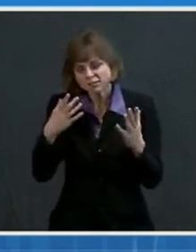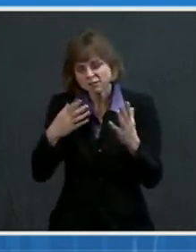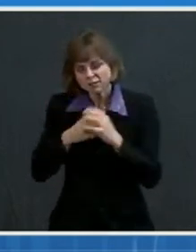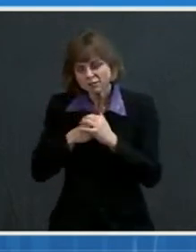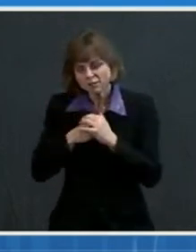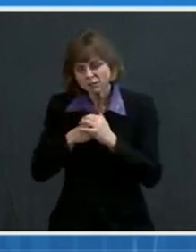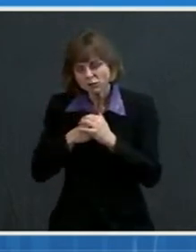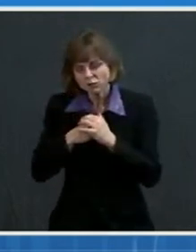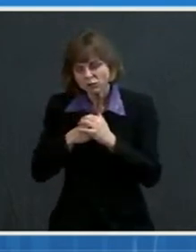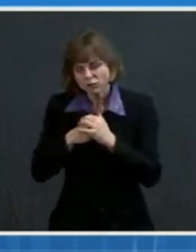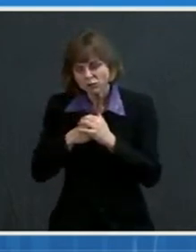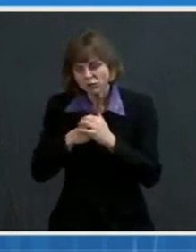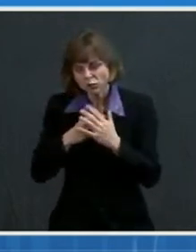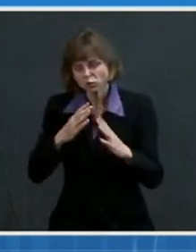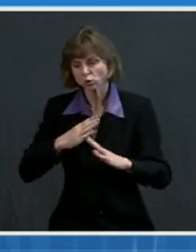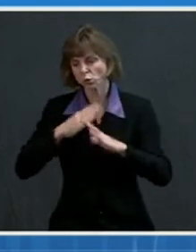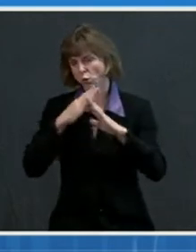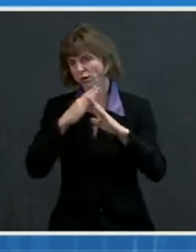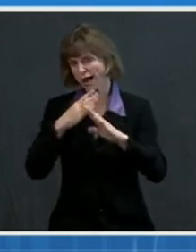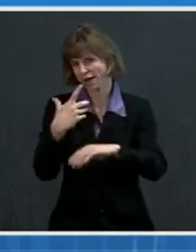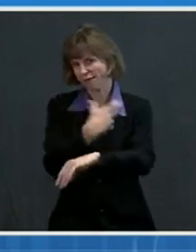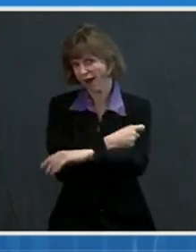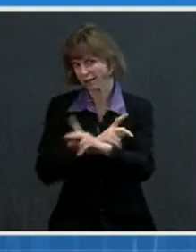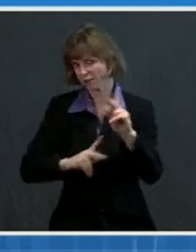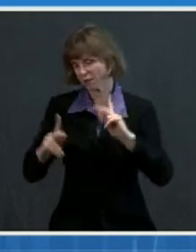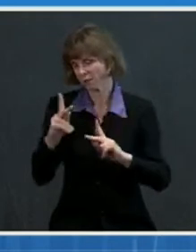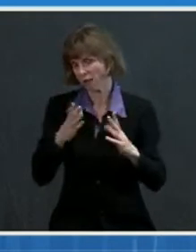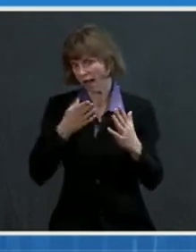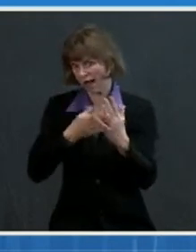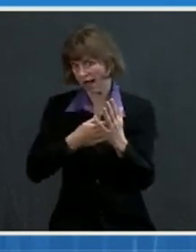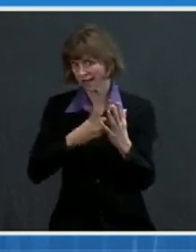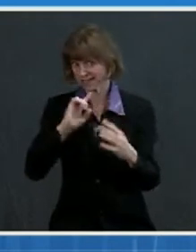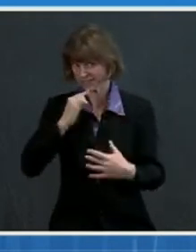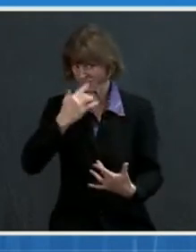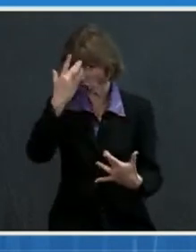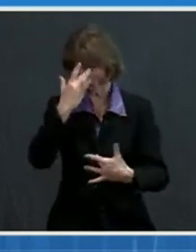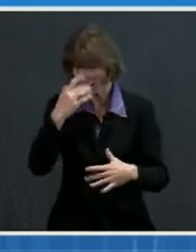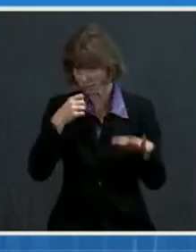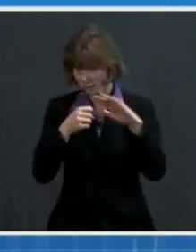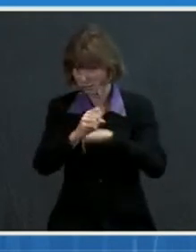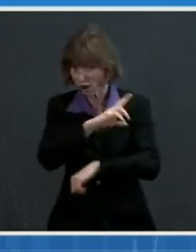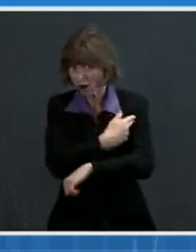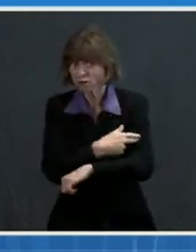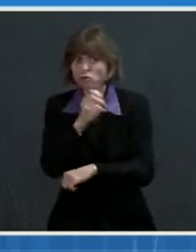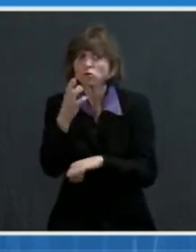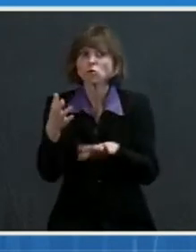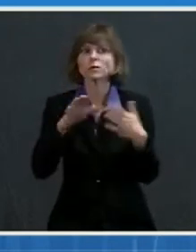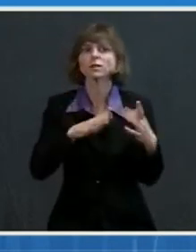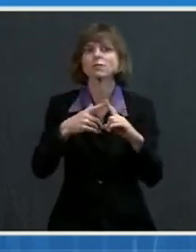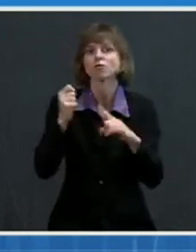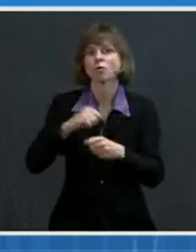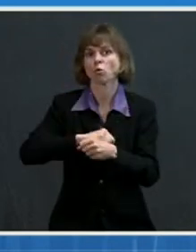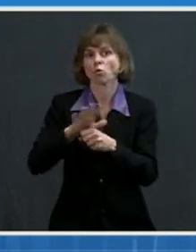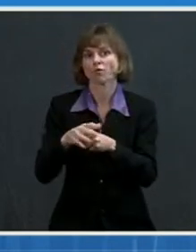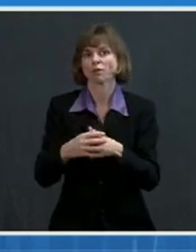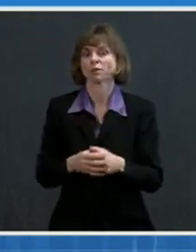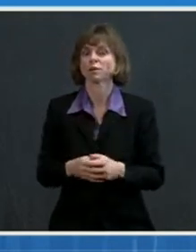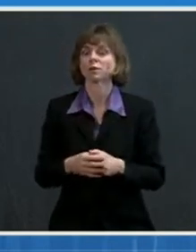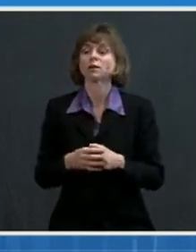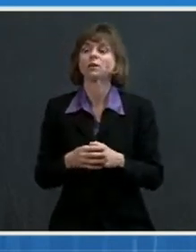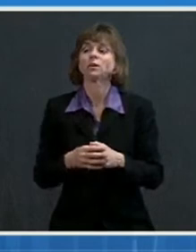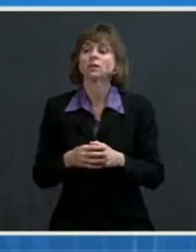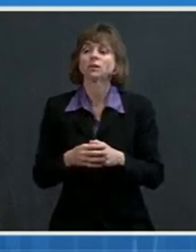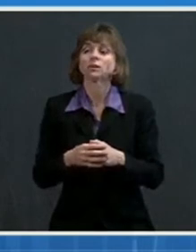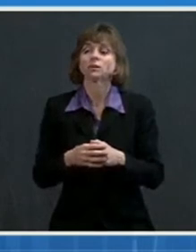vaccinated people against severe illness, hospitalization, or death from COVID-19. However,